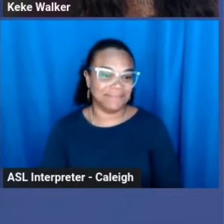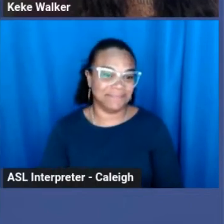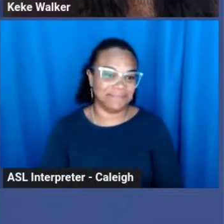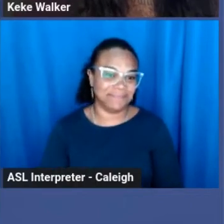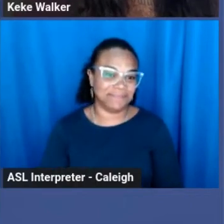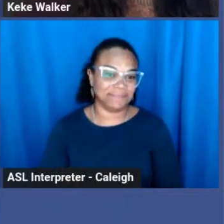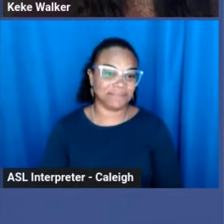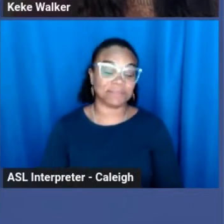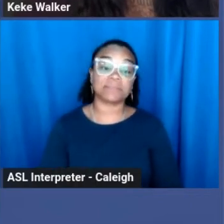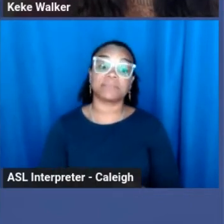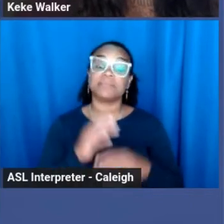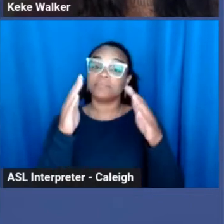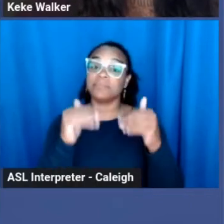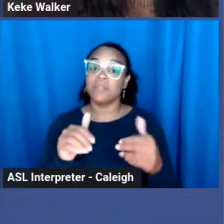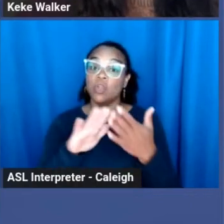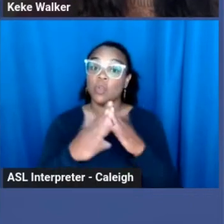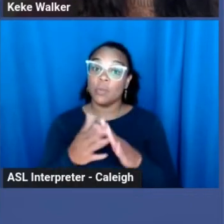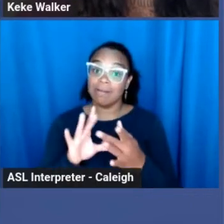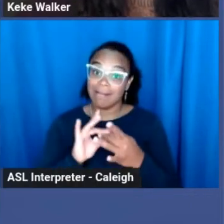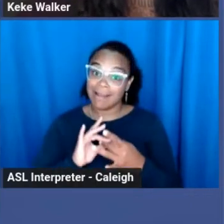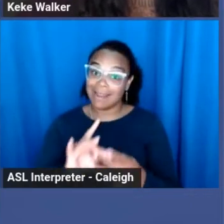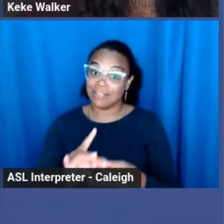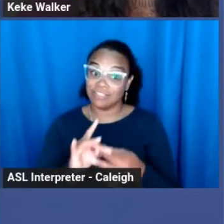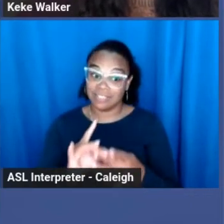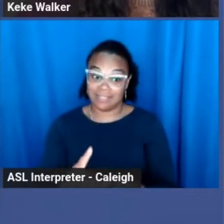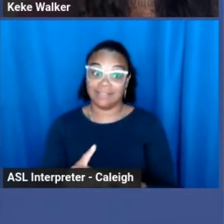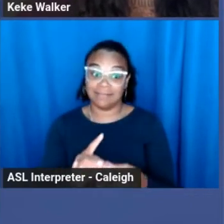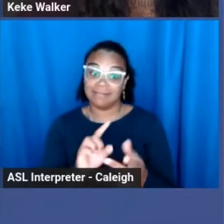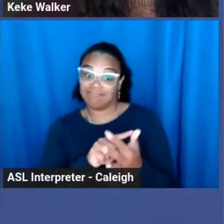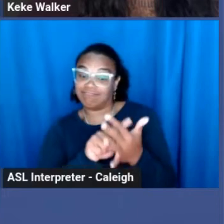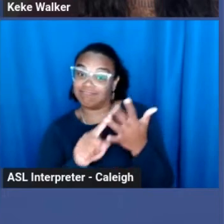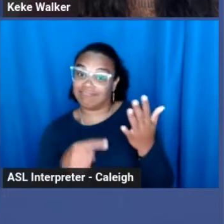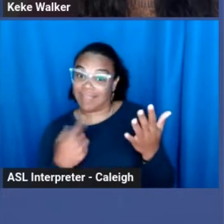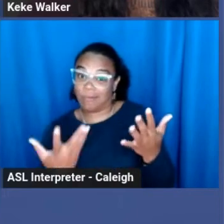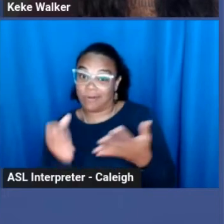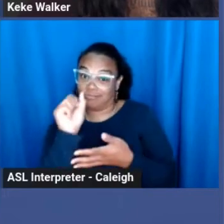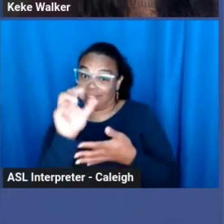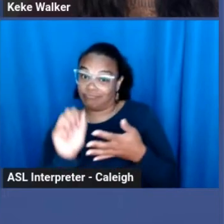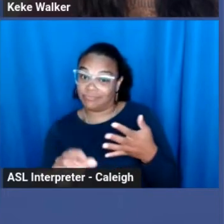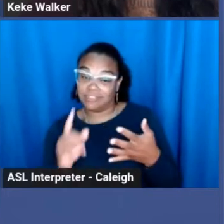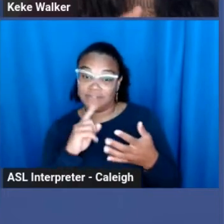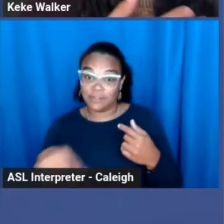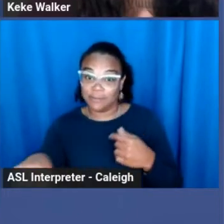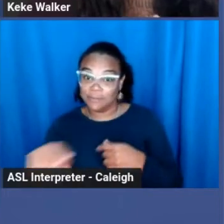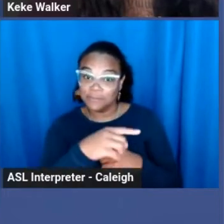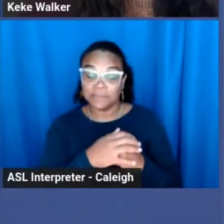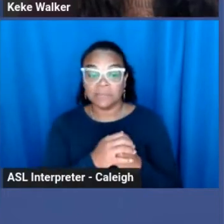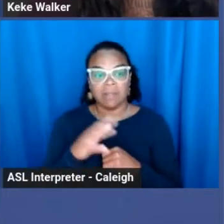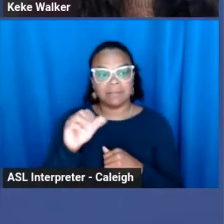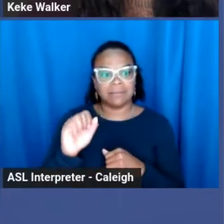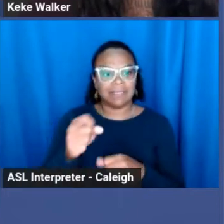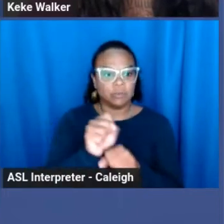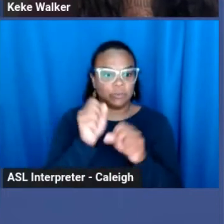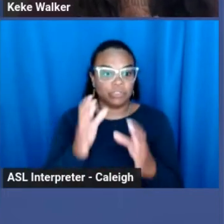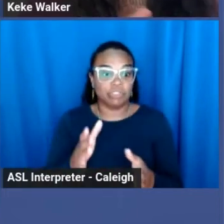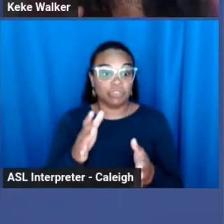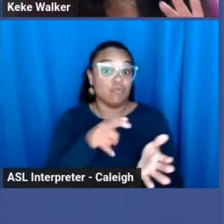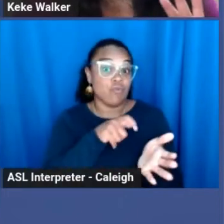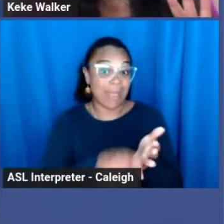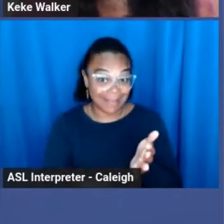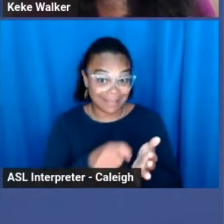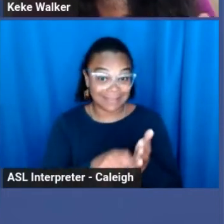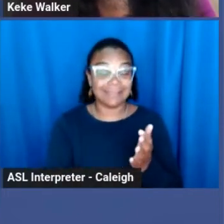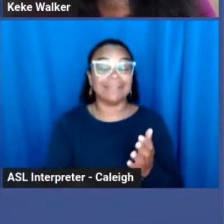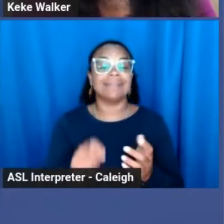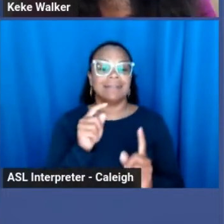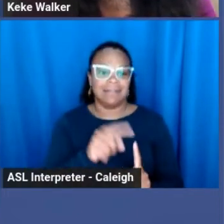And some community connection spaces I wanted to offer for folks. So, Sex Worker Rights, this one